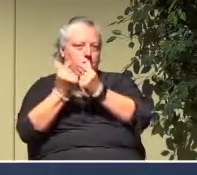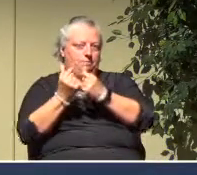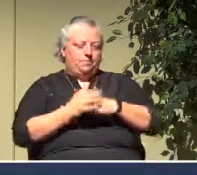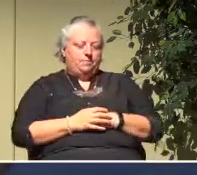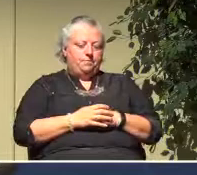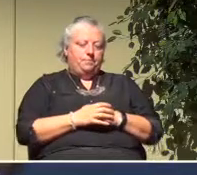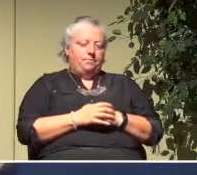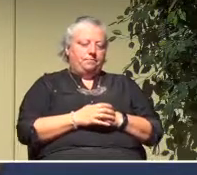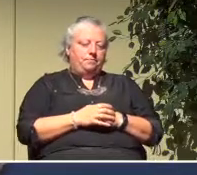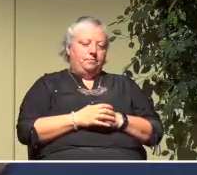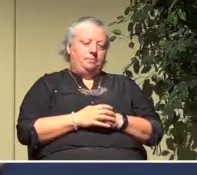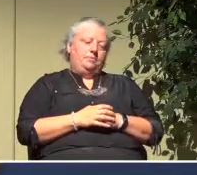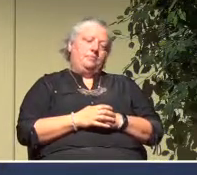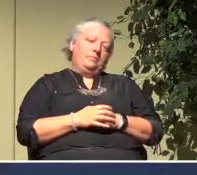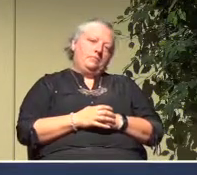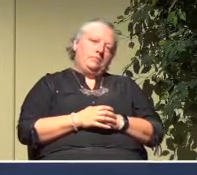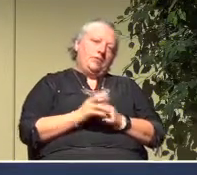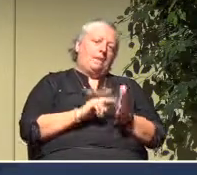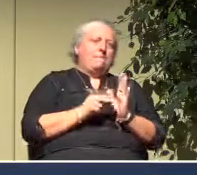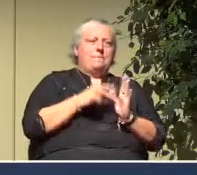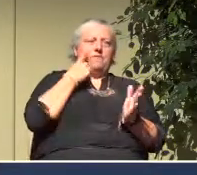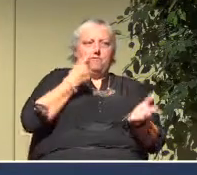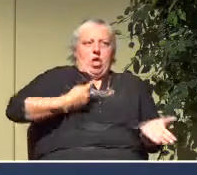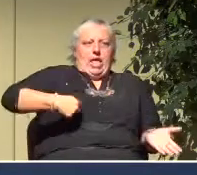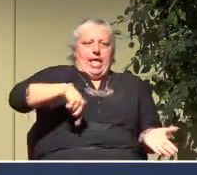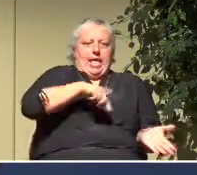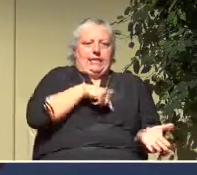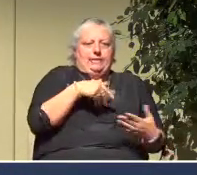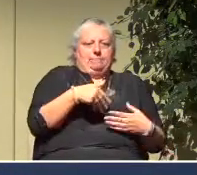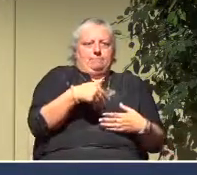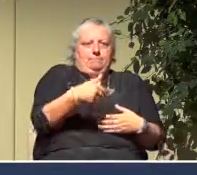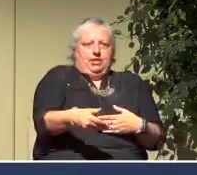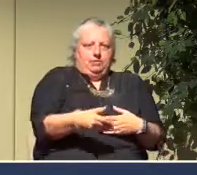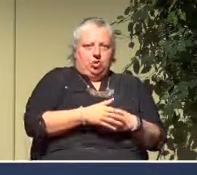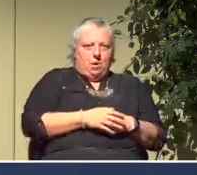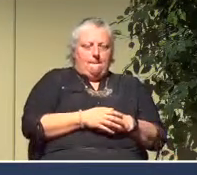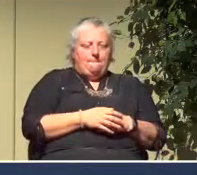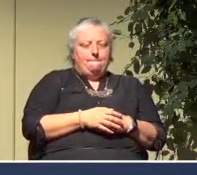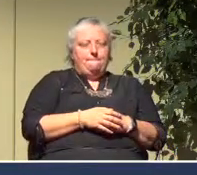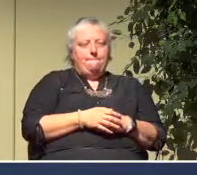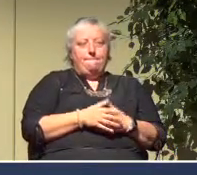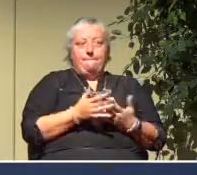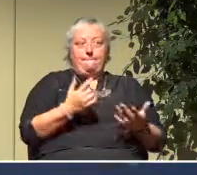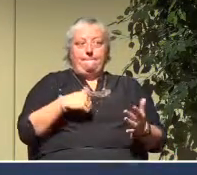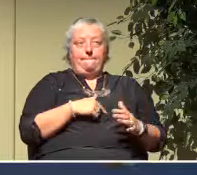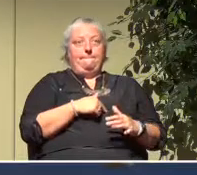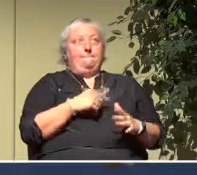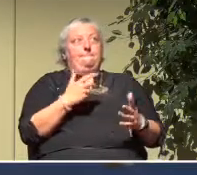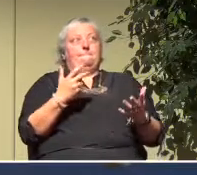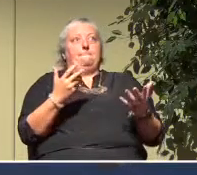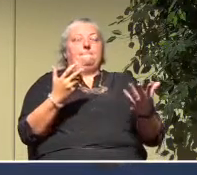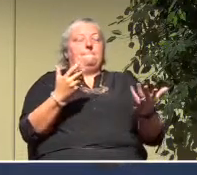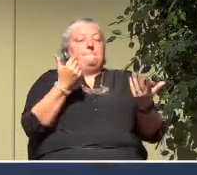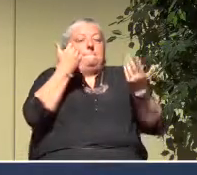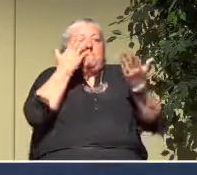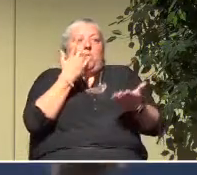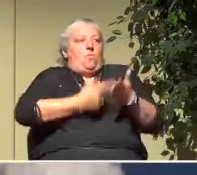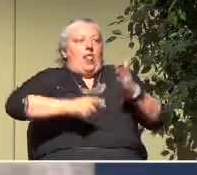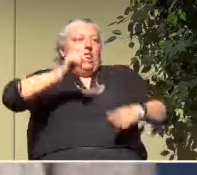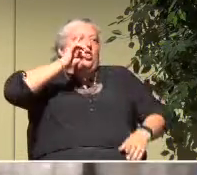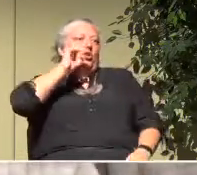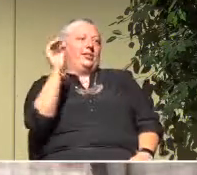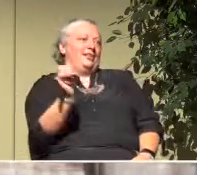Now what it means for us as we move forward, we're not entirely sure exactly what all of that looks like.